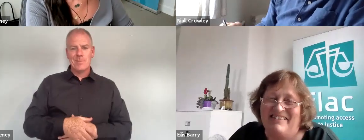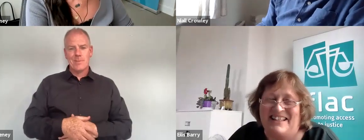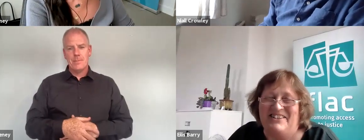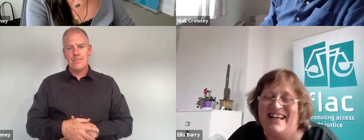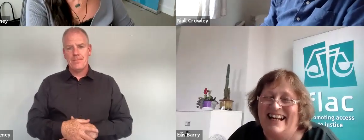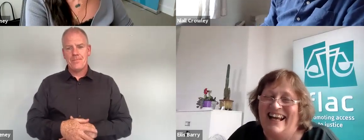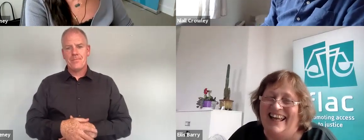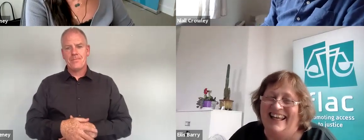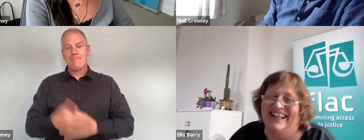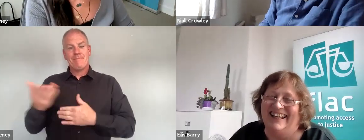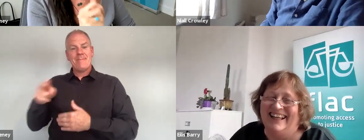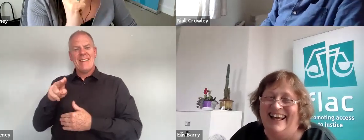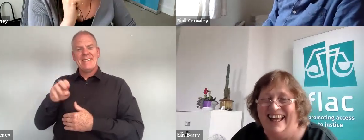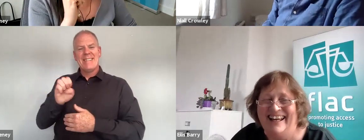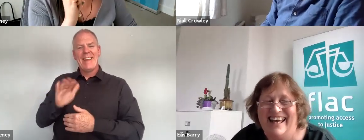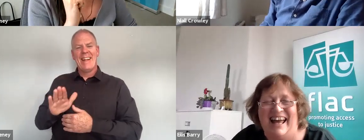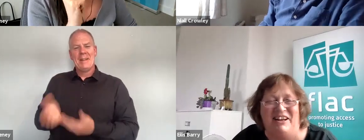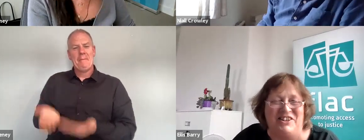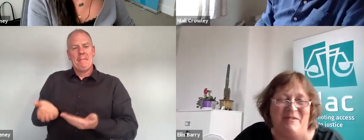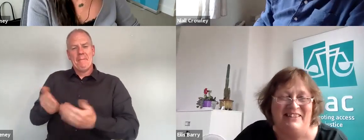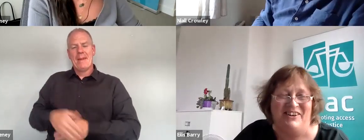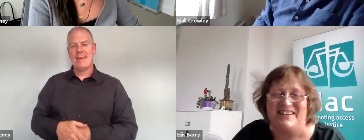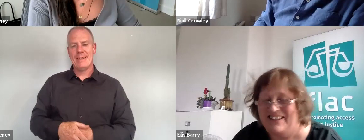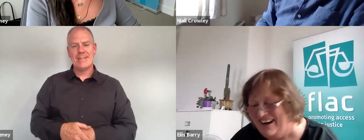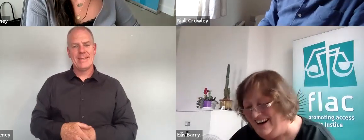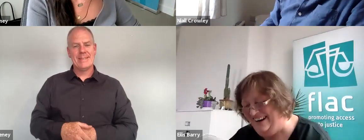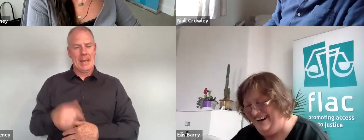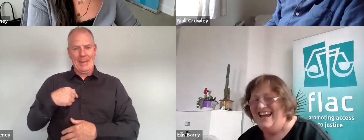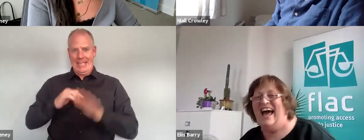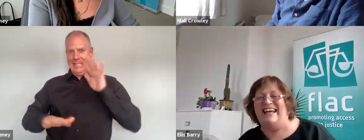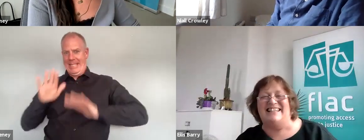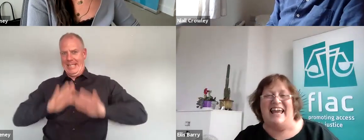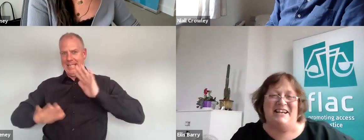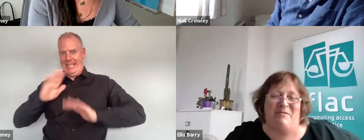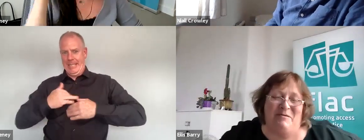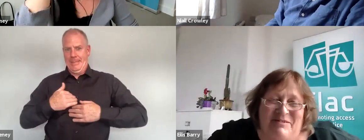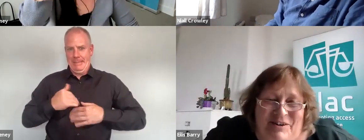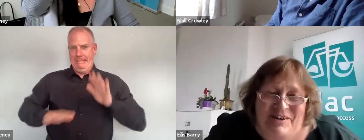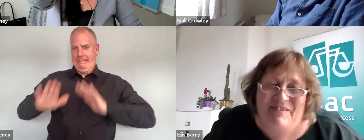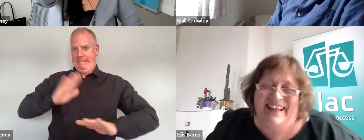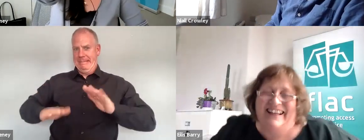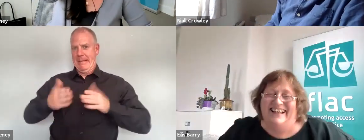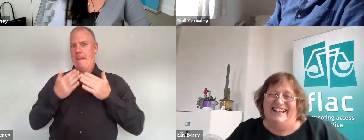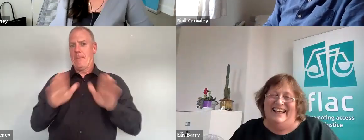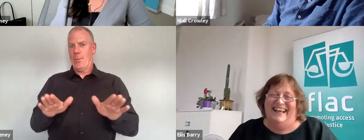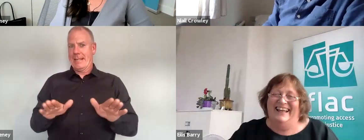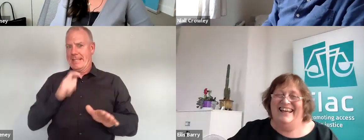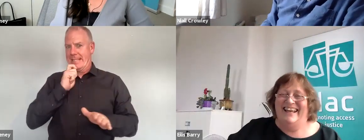I'll leave that to you Neil I'm not sure my thoughts are stay in the public forum